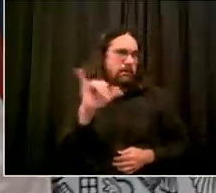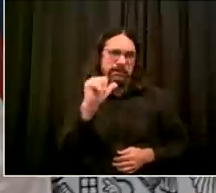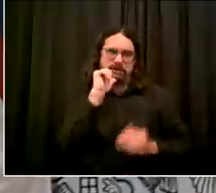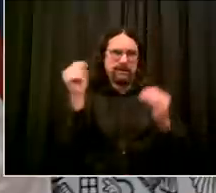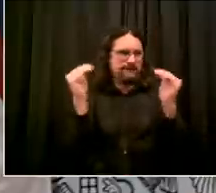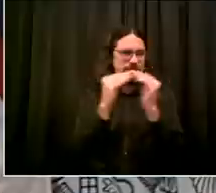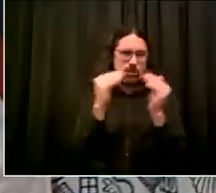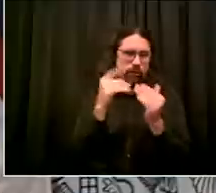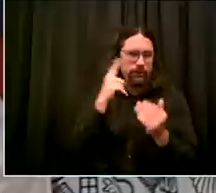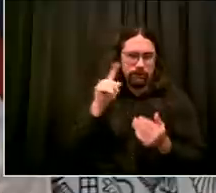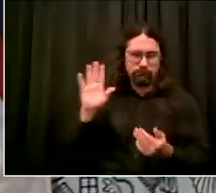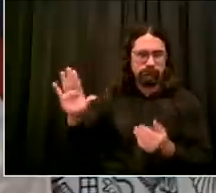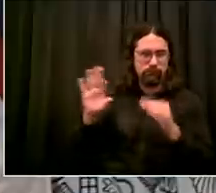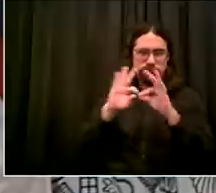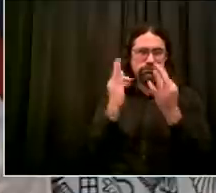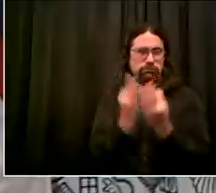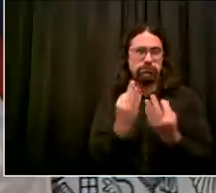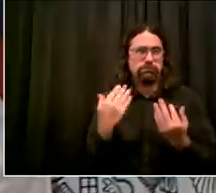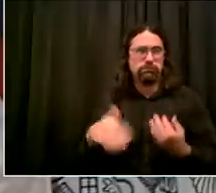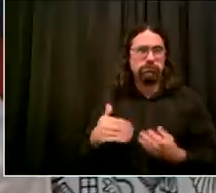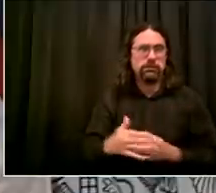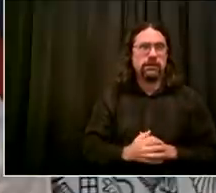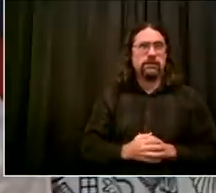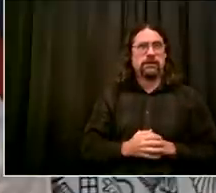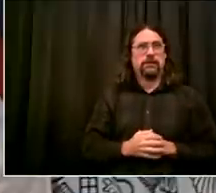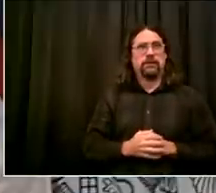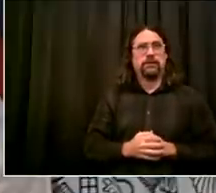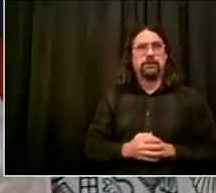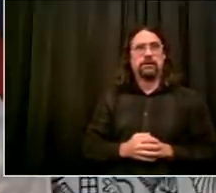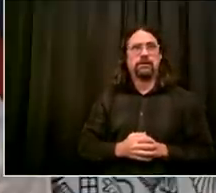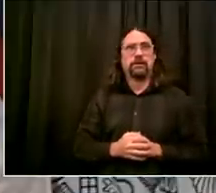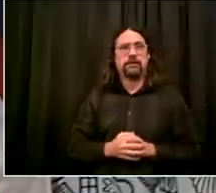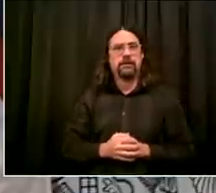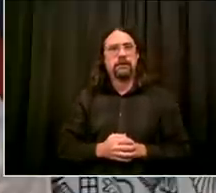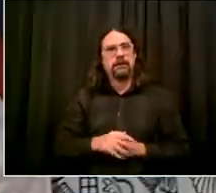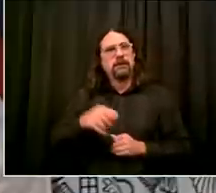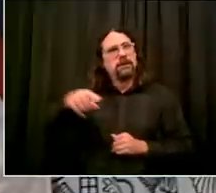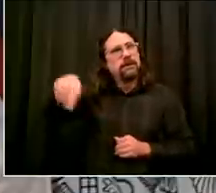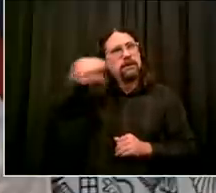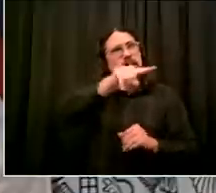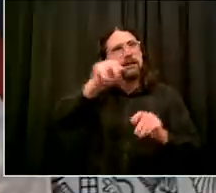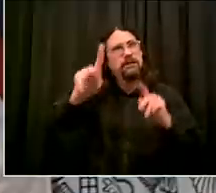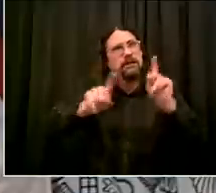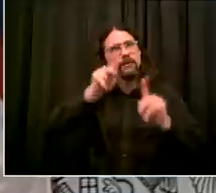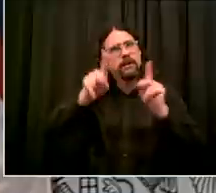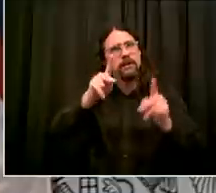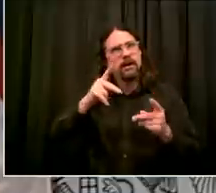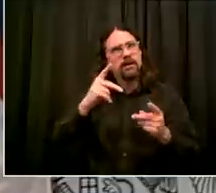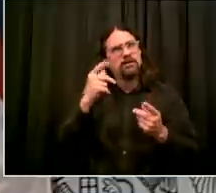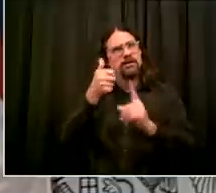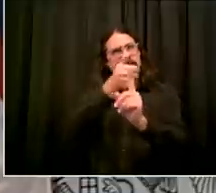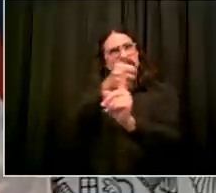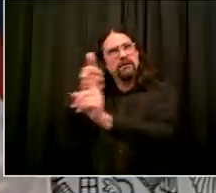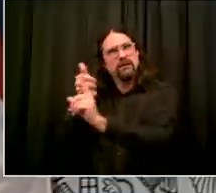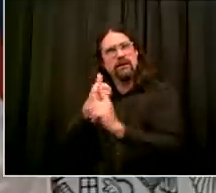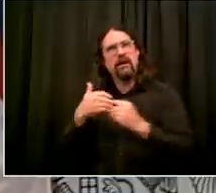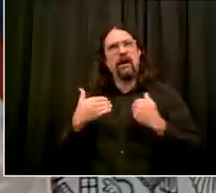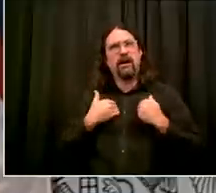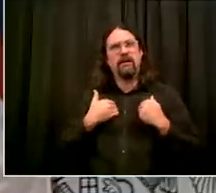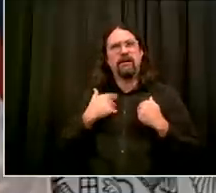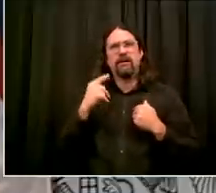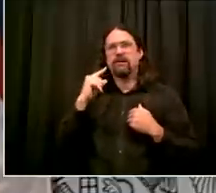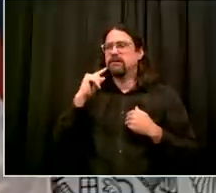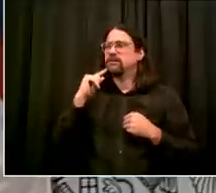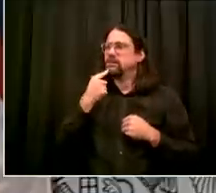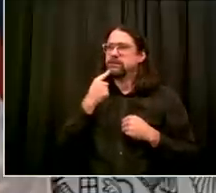we were all trying in the first days of this crisis to make sense of a lot of complex things but the most important thing now is to make sure that family